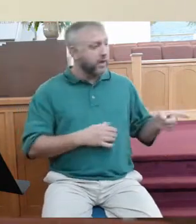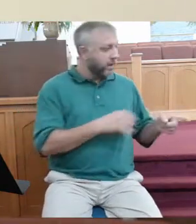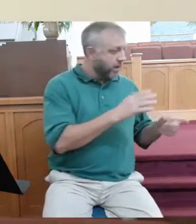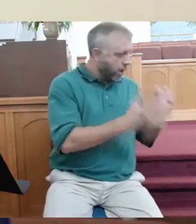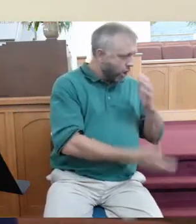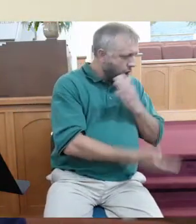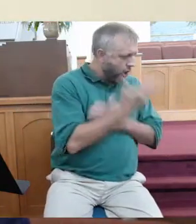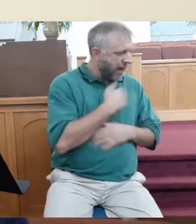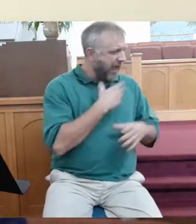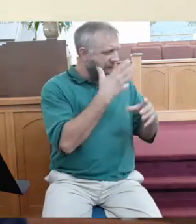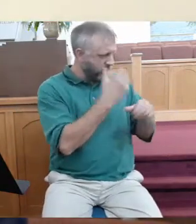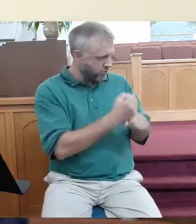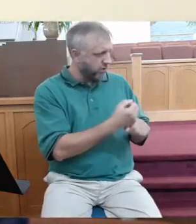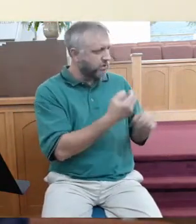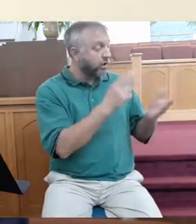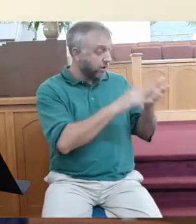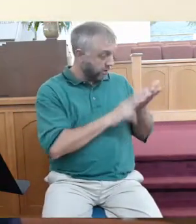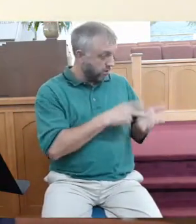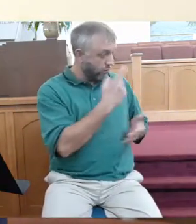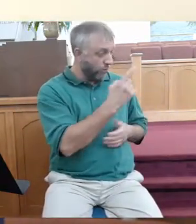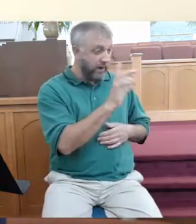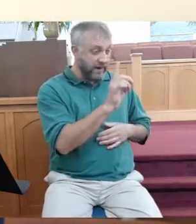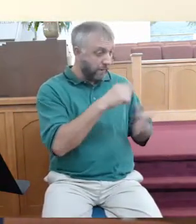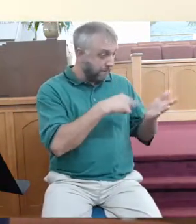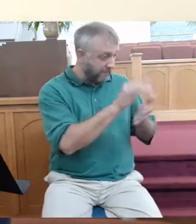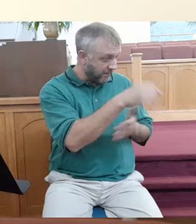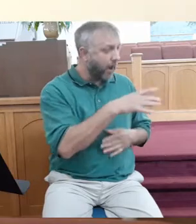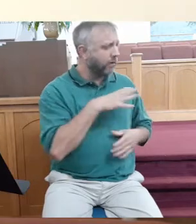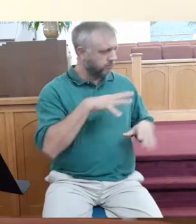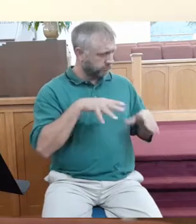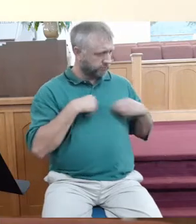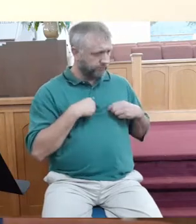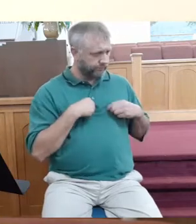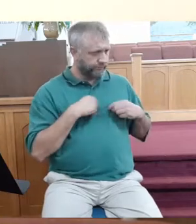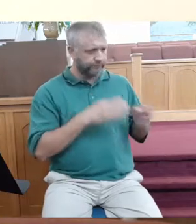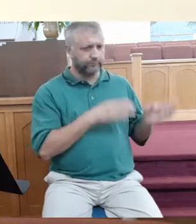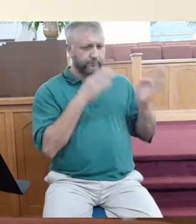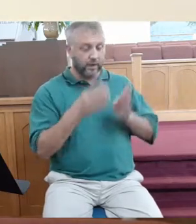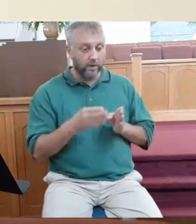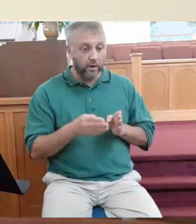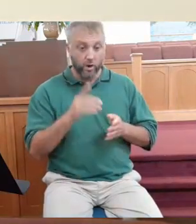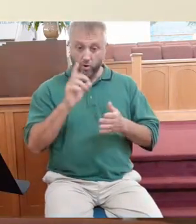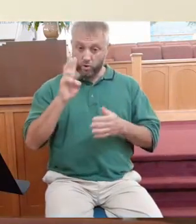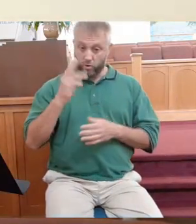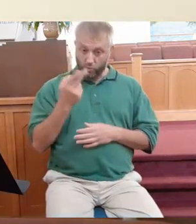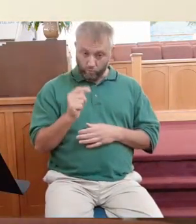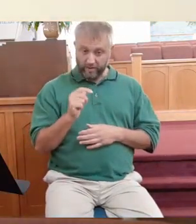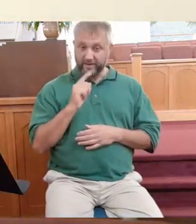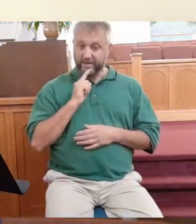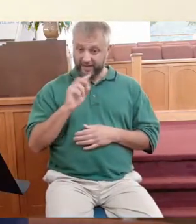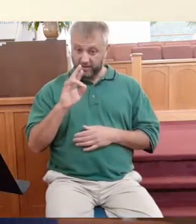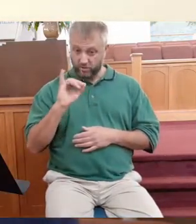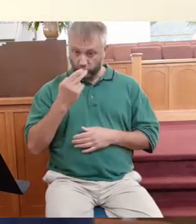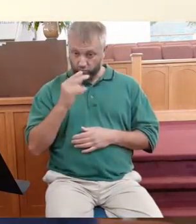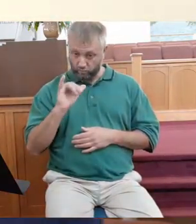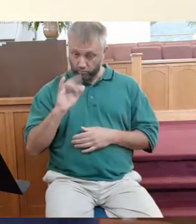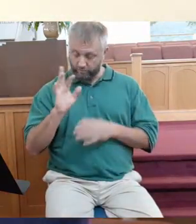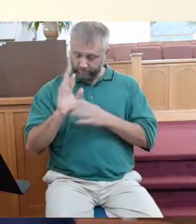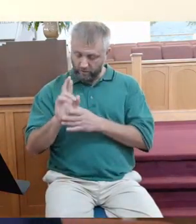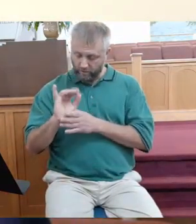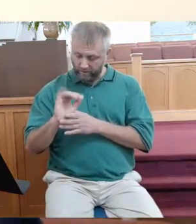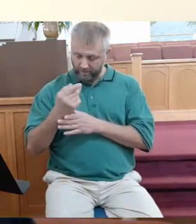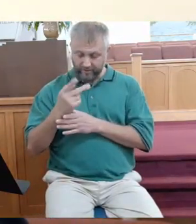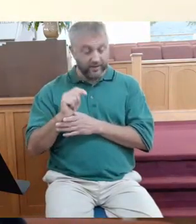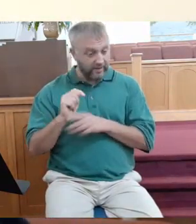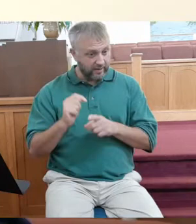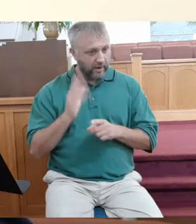worked for the fact that the landowner will pay me, the words of the parable, what is right. Look at verses six and